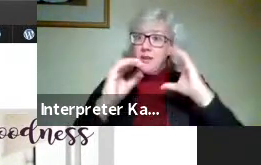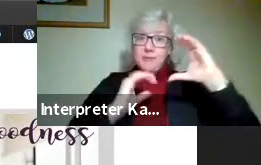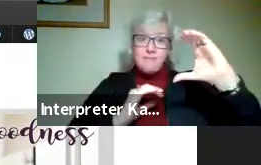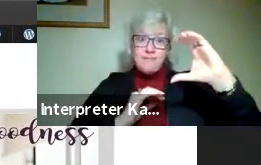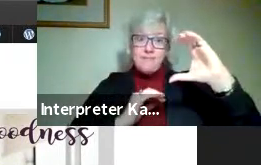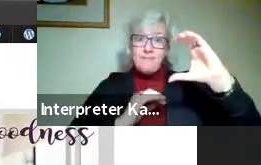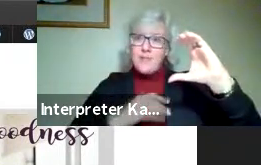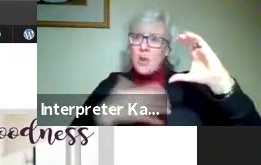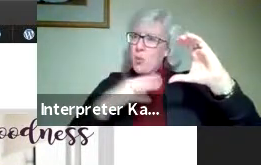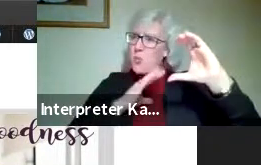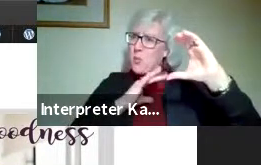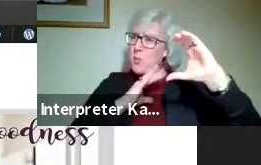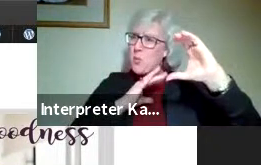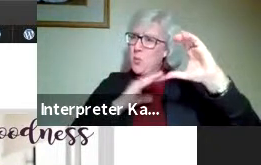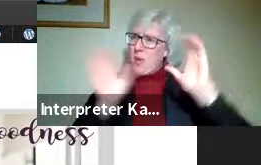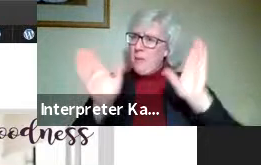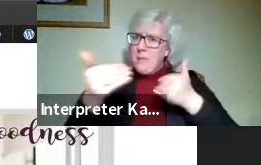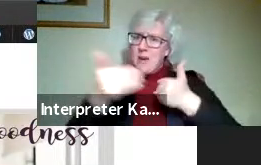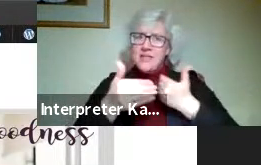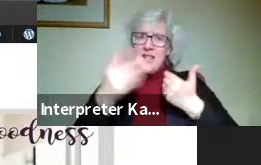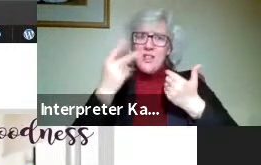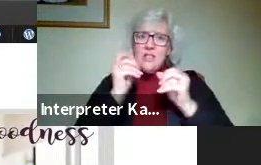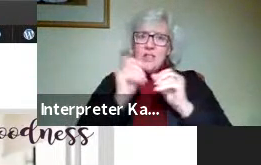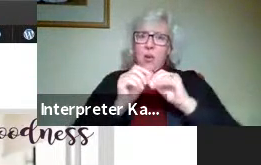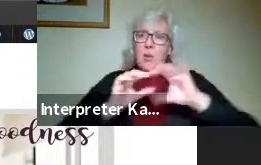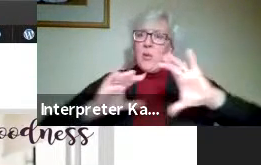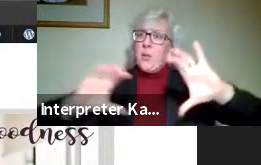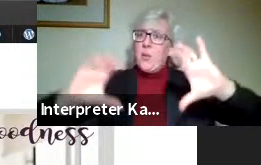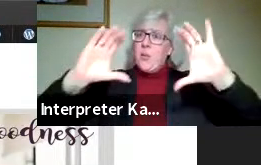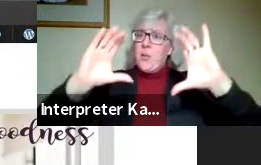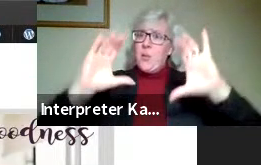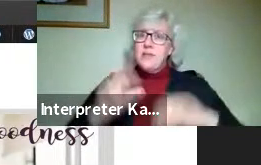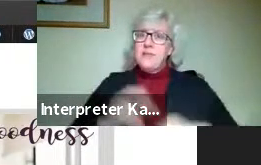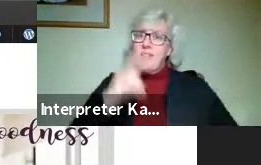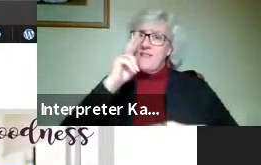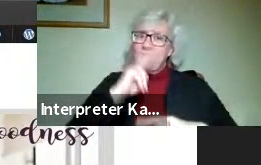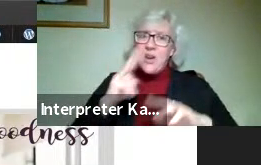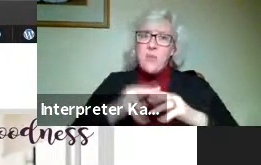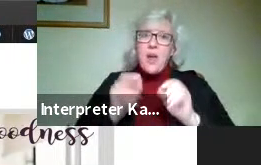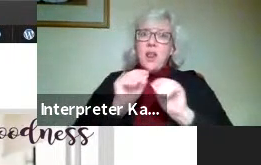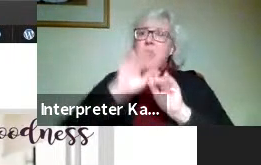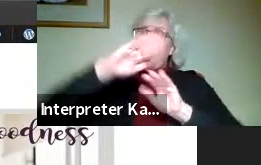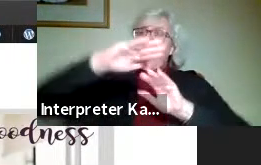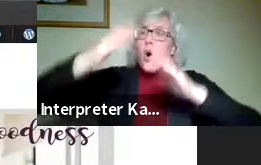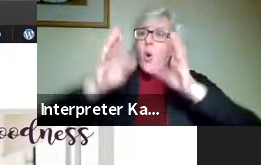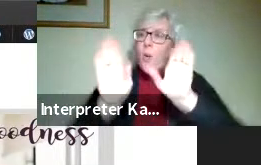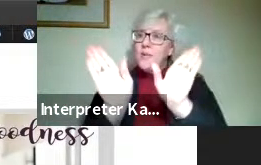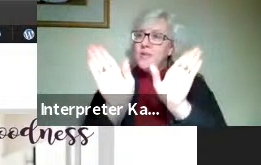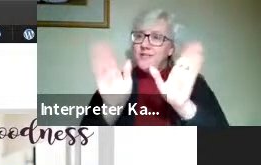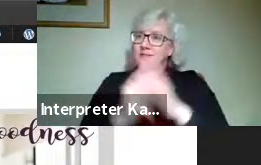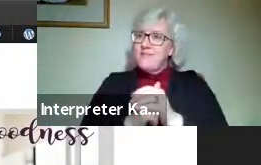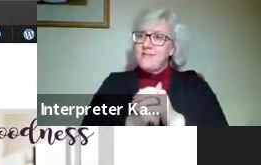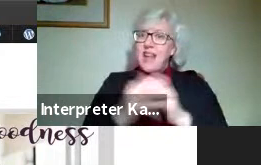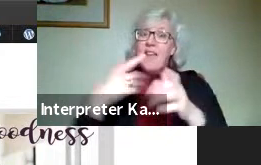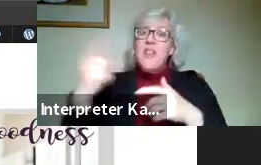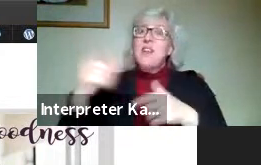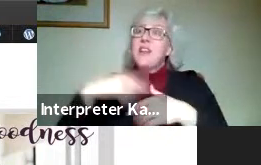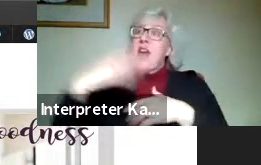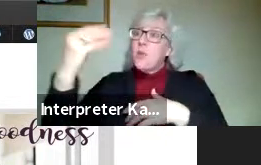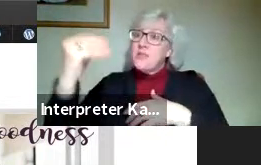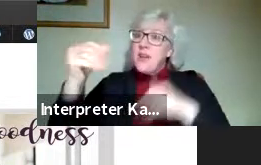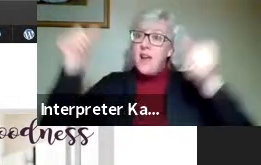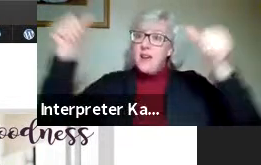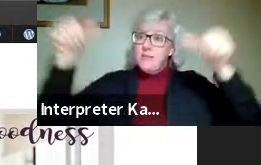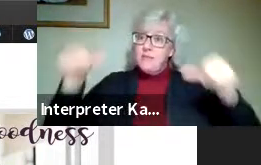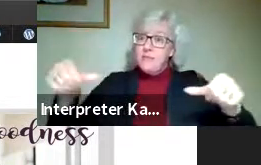What a cool packaging. It looks like it deploys in a really fun manner. And the scalability to the outdoor, the